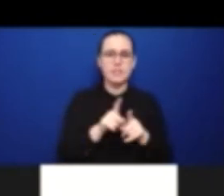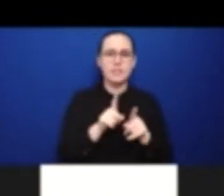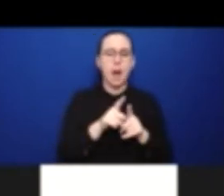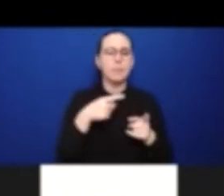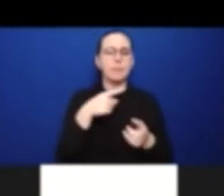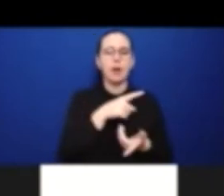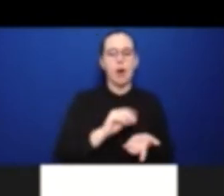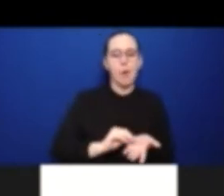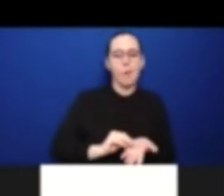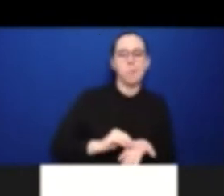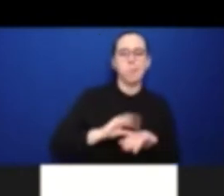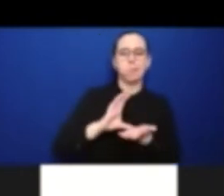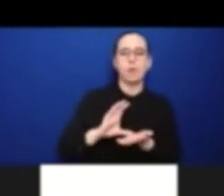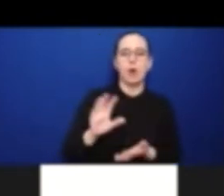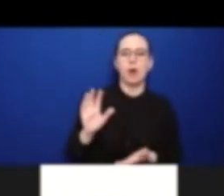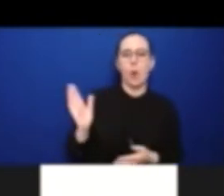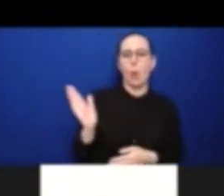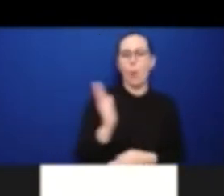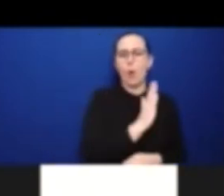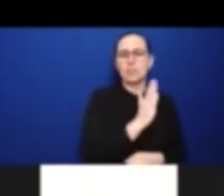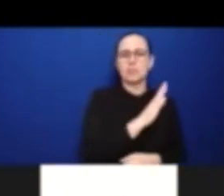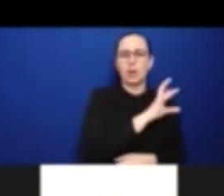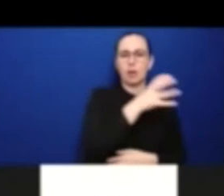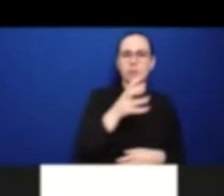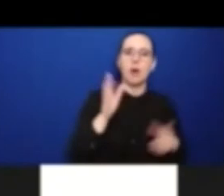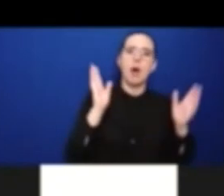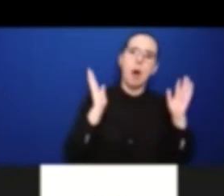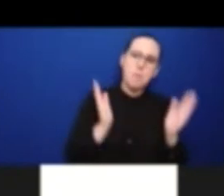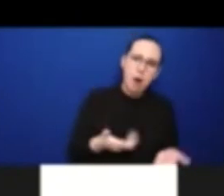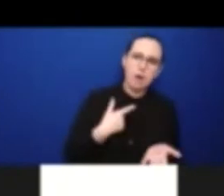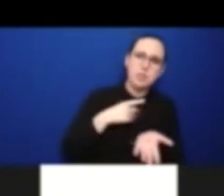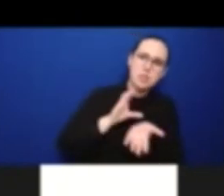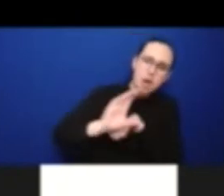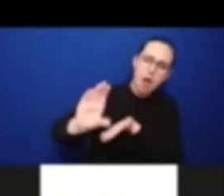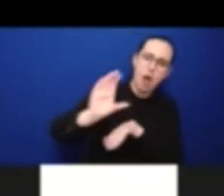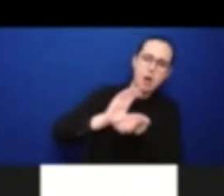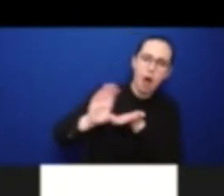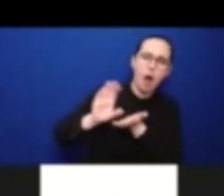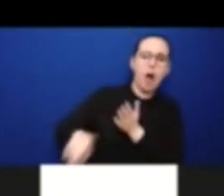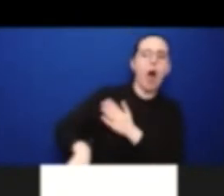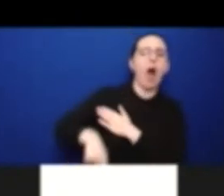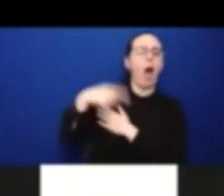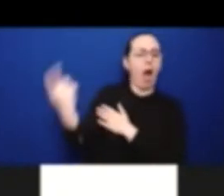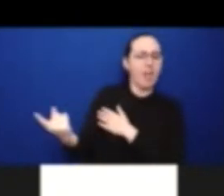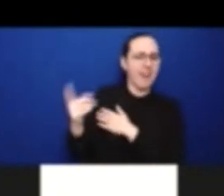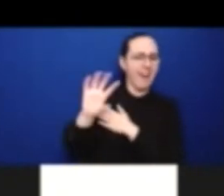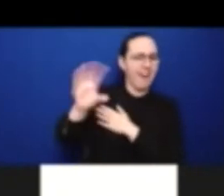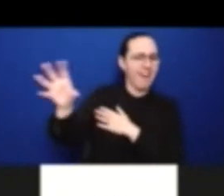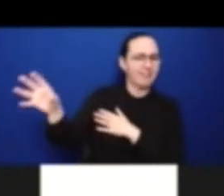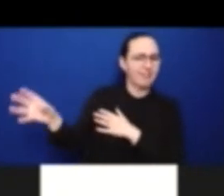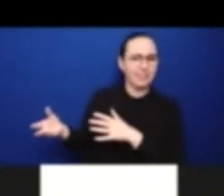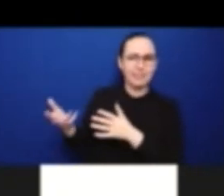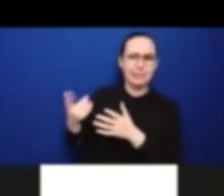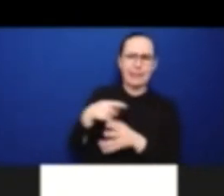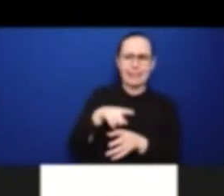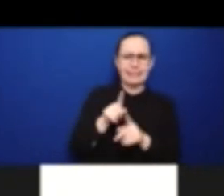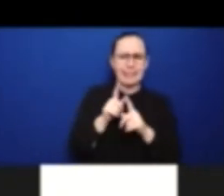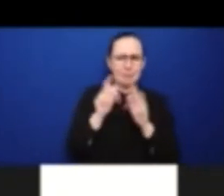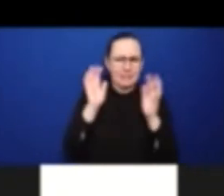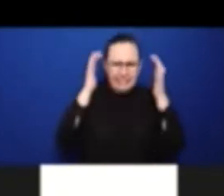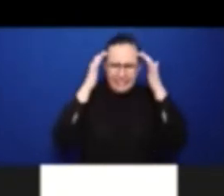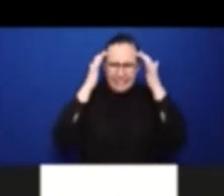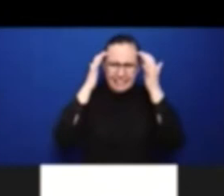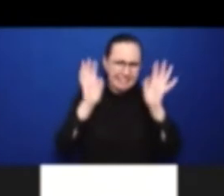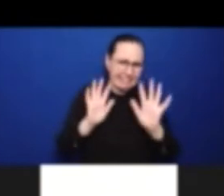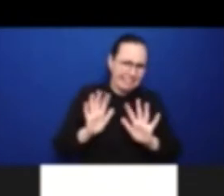countries. So there was a lot of fear. But once we got a text on the table, then the conversation became one about